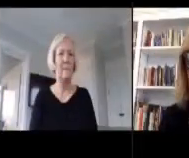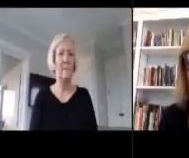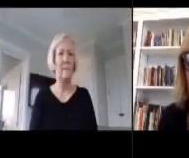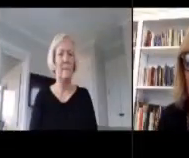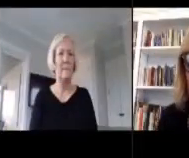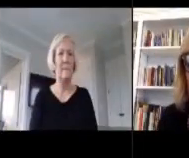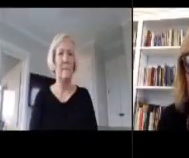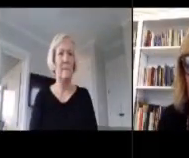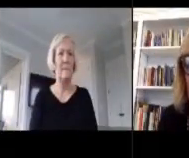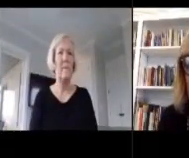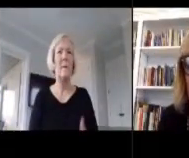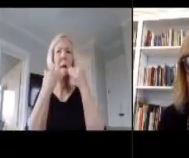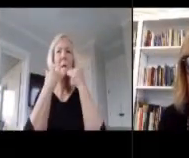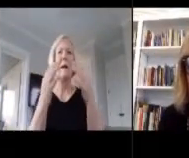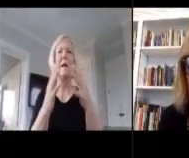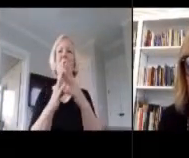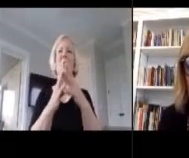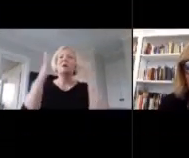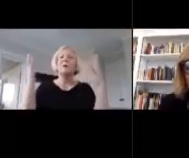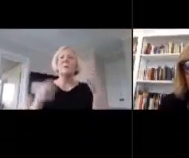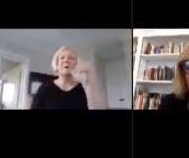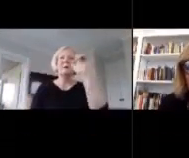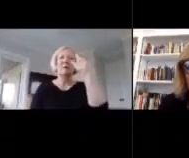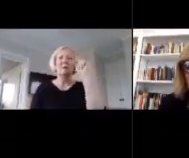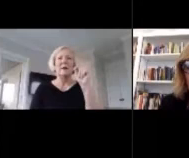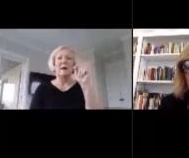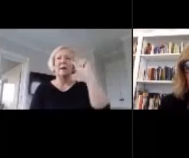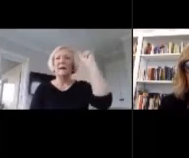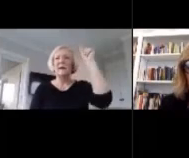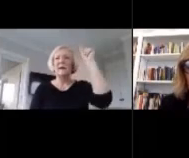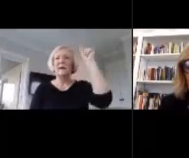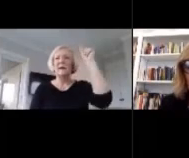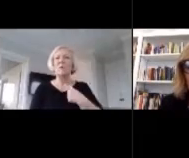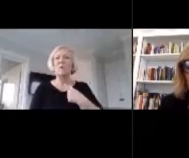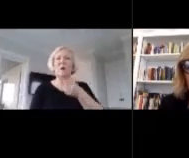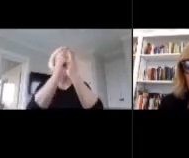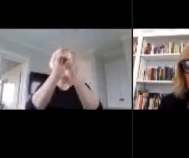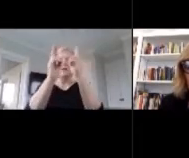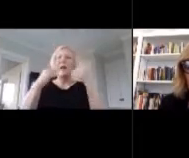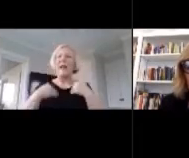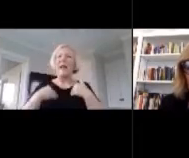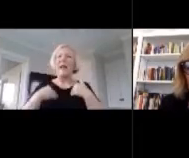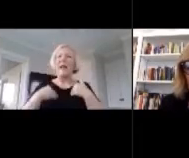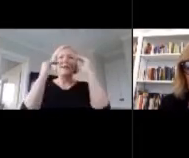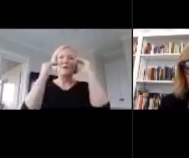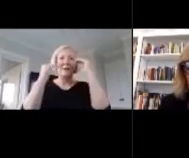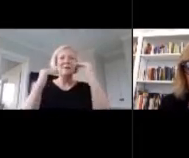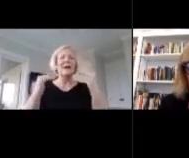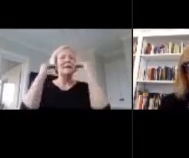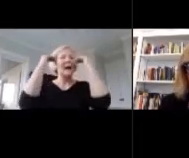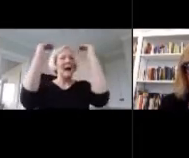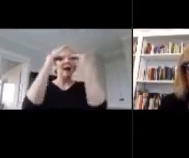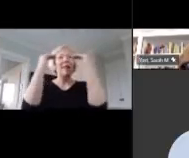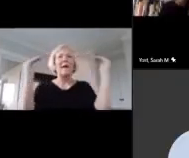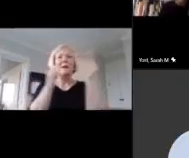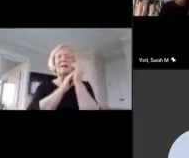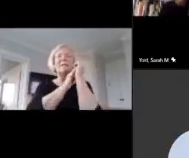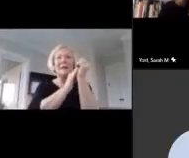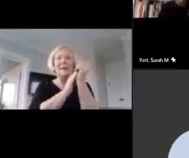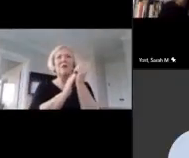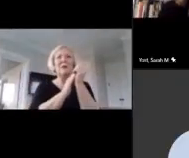Thank you so much, Lieutenant Governor. We are so honored to have a teacher at such a high level of leadership in Kentucky.